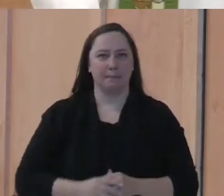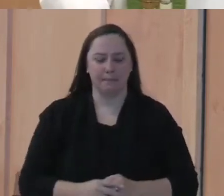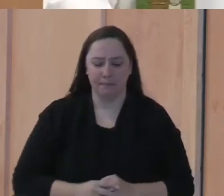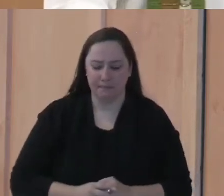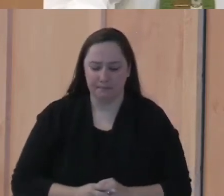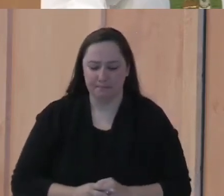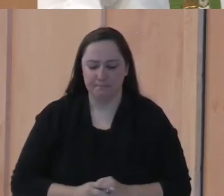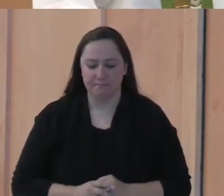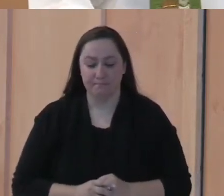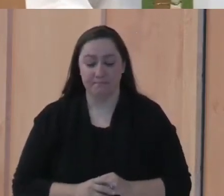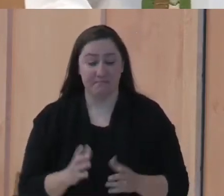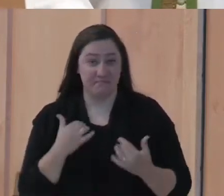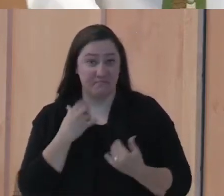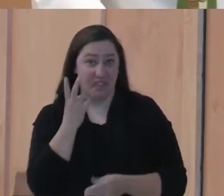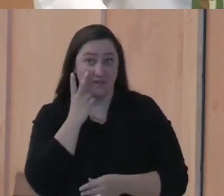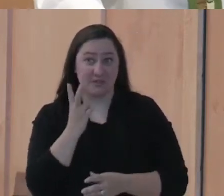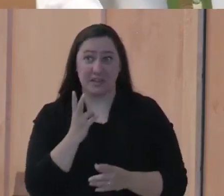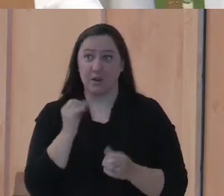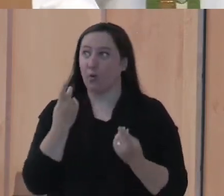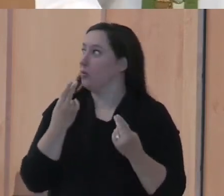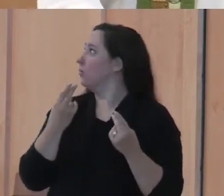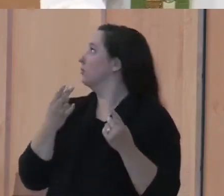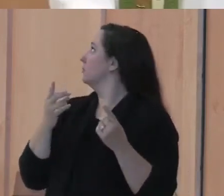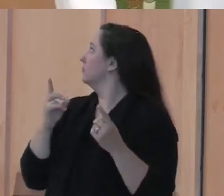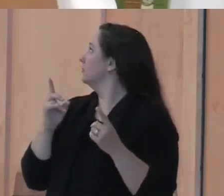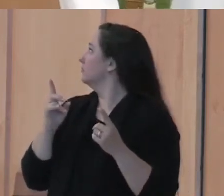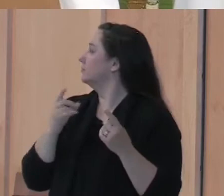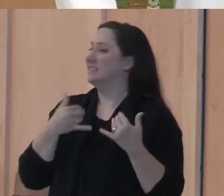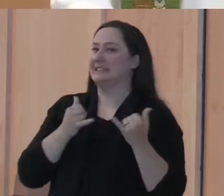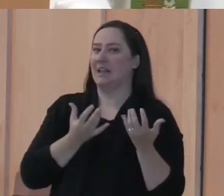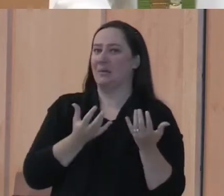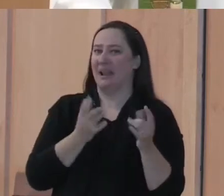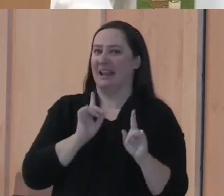Have any of ever seen, oh it's coming up on the screen yet.